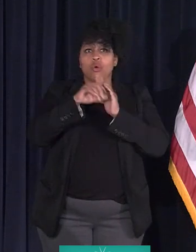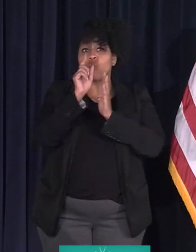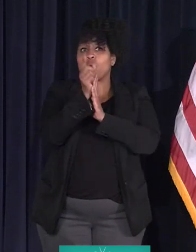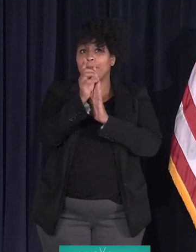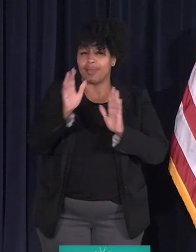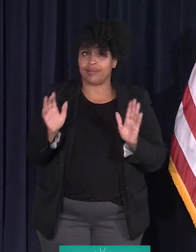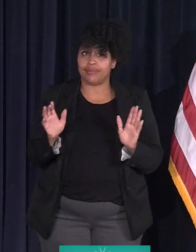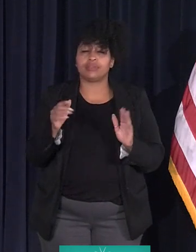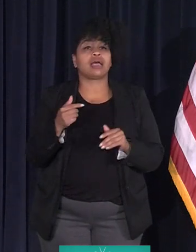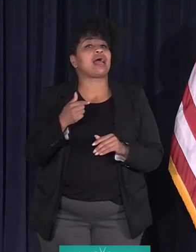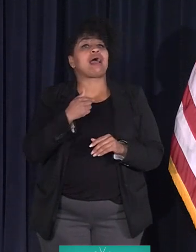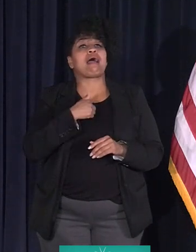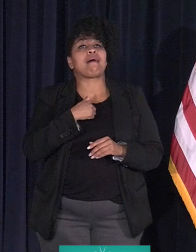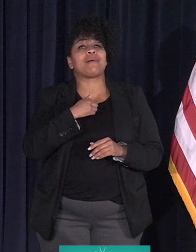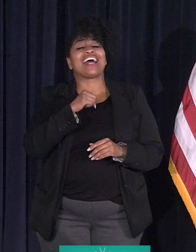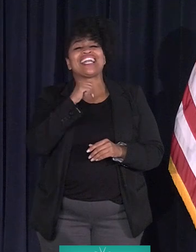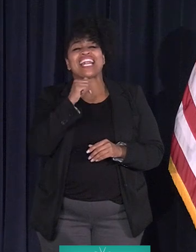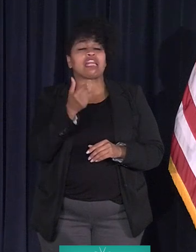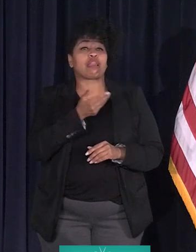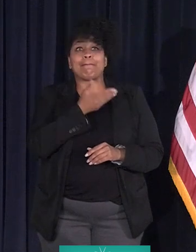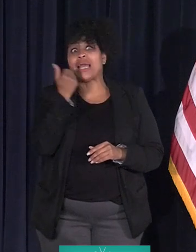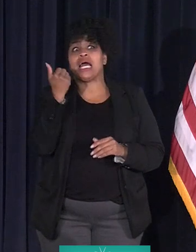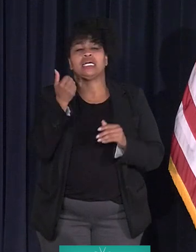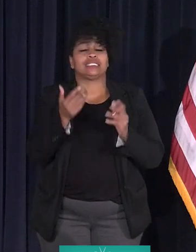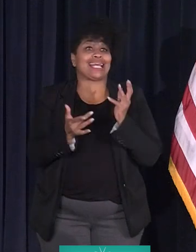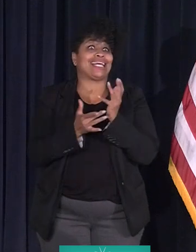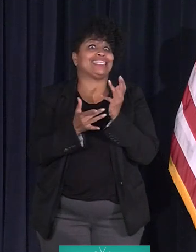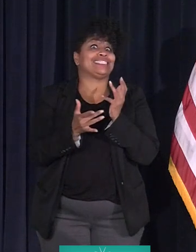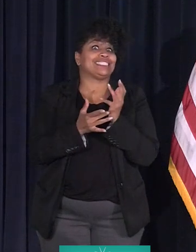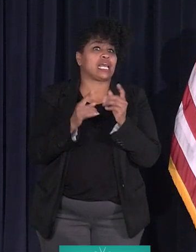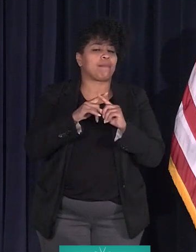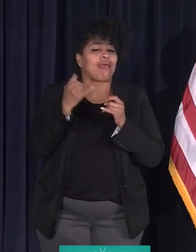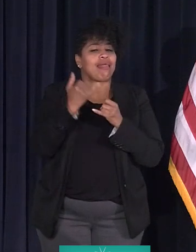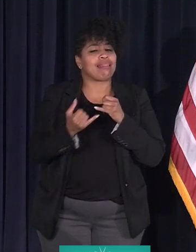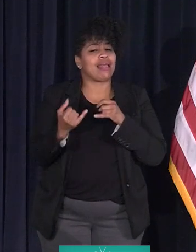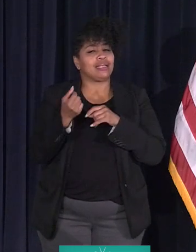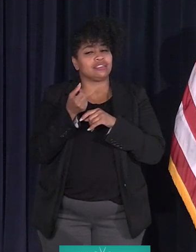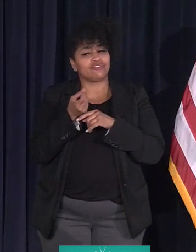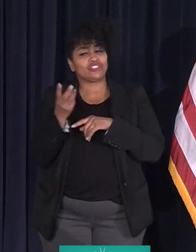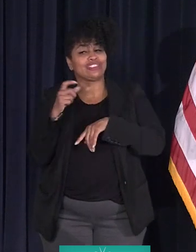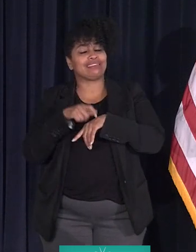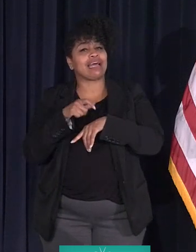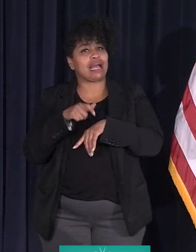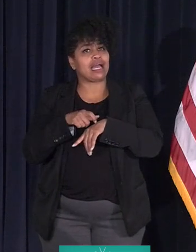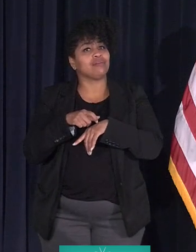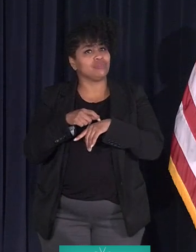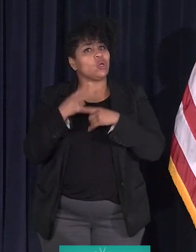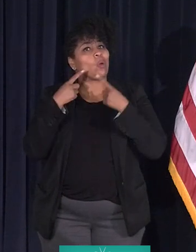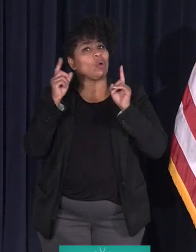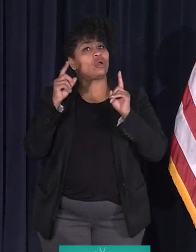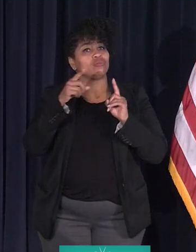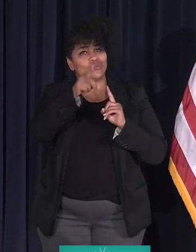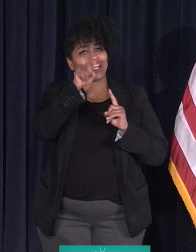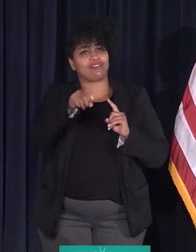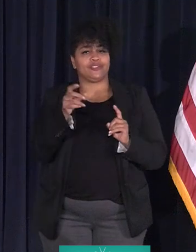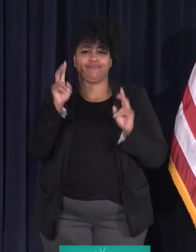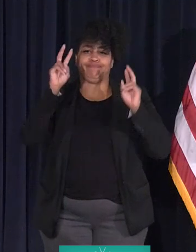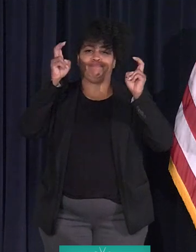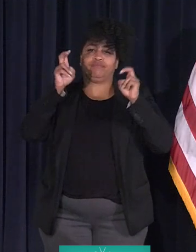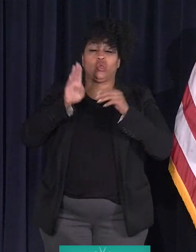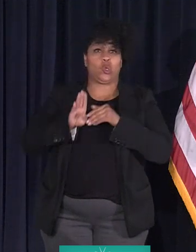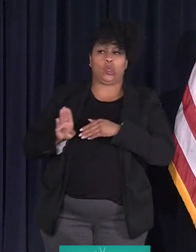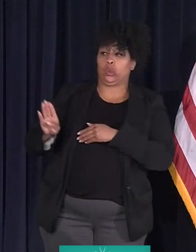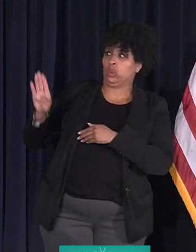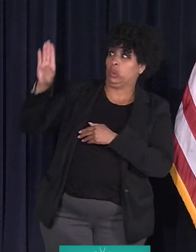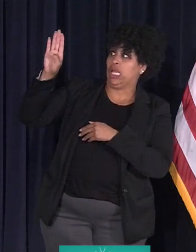So I'm not the greatest technical expert, but this has worked out pretty well the last couple. You have to raise your hand. You can see